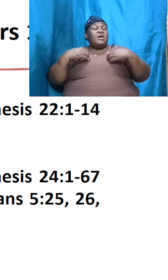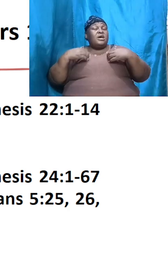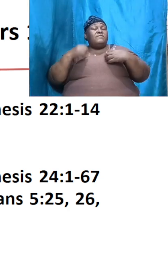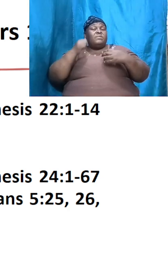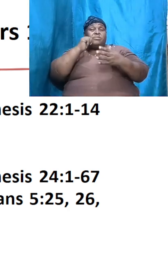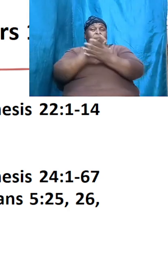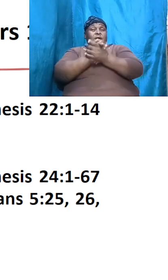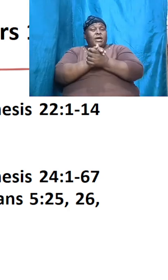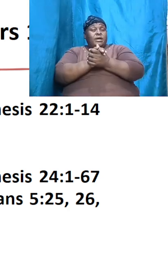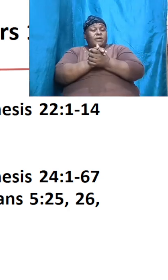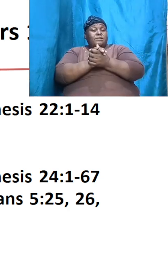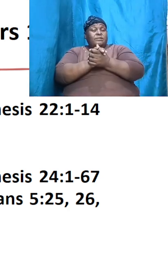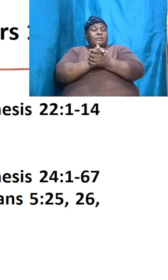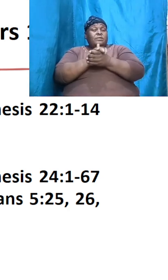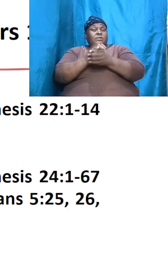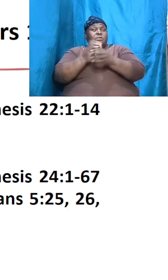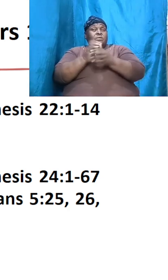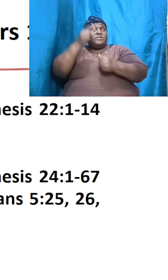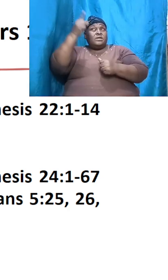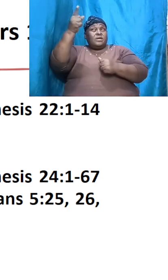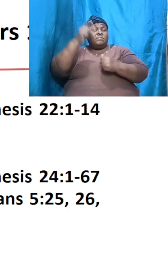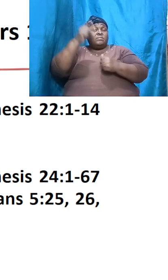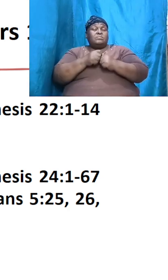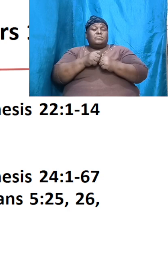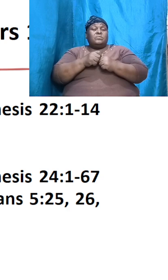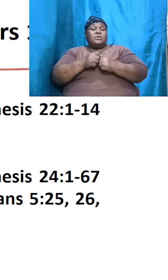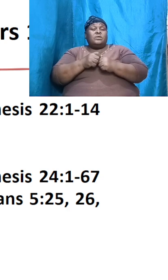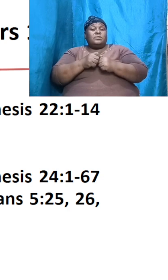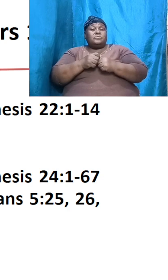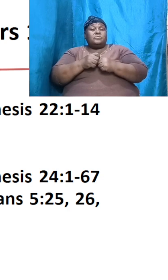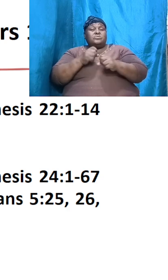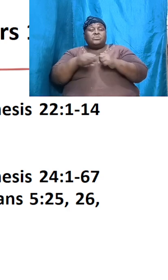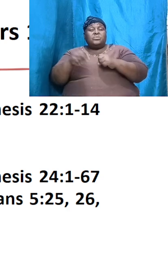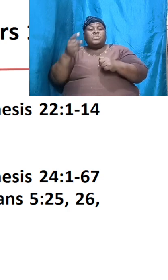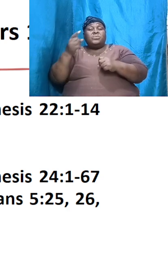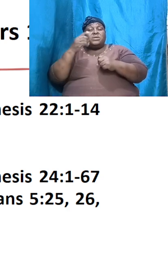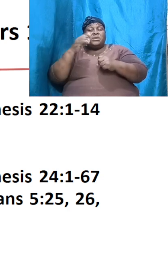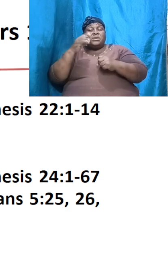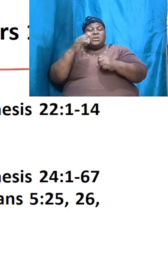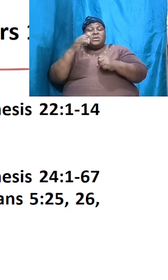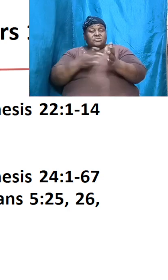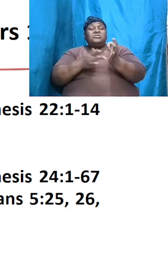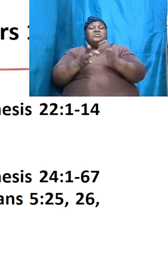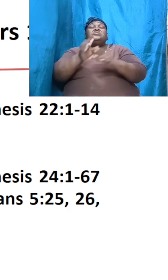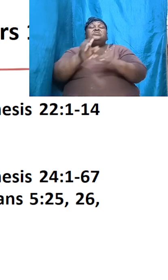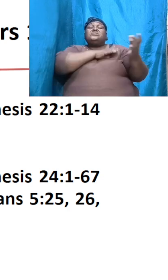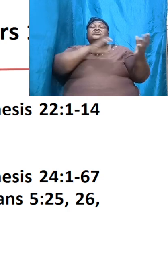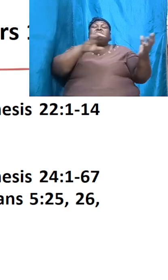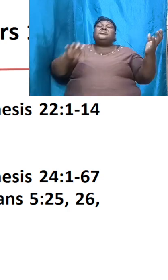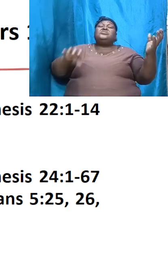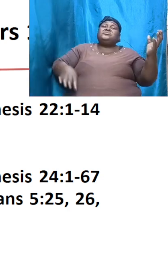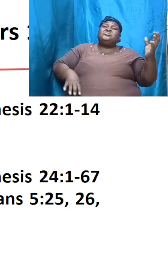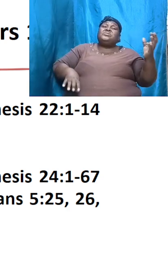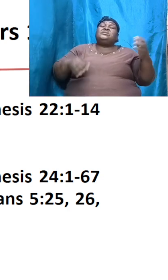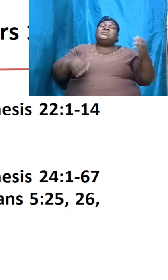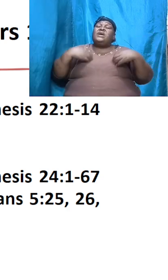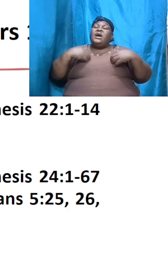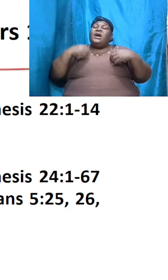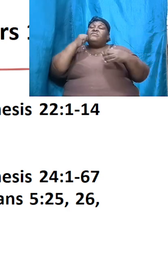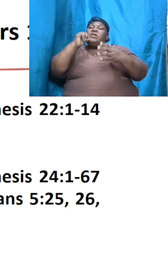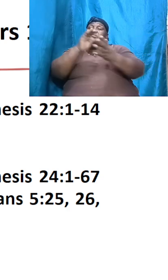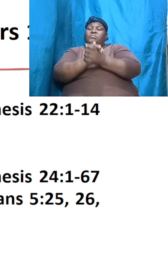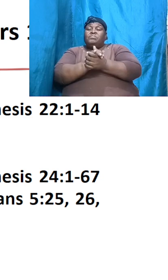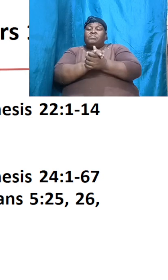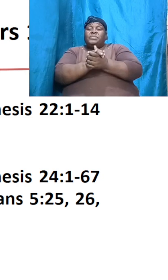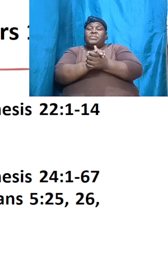seeing that indeed Jesus Christ has a bride and that bride is none other than